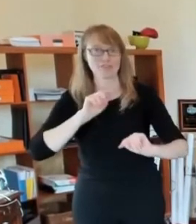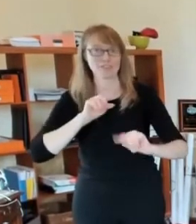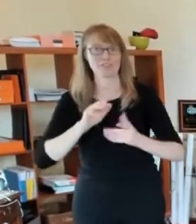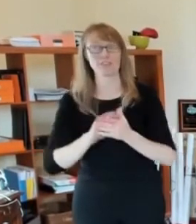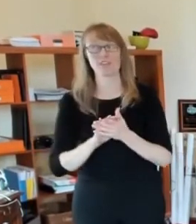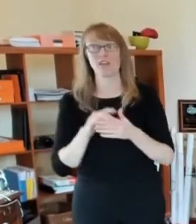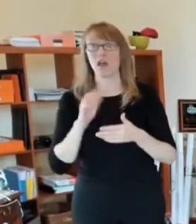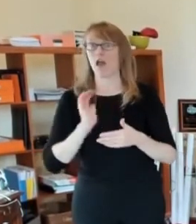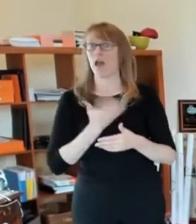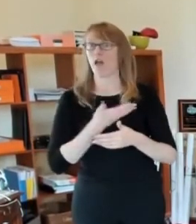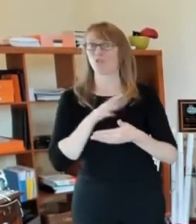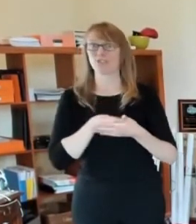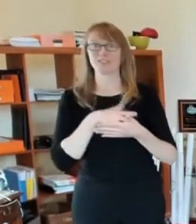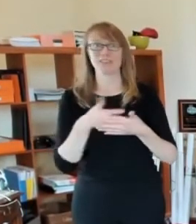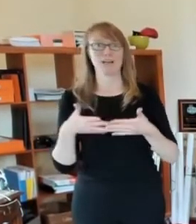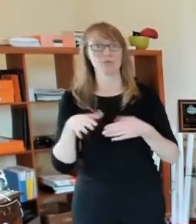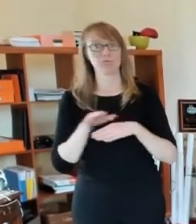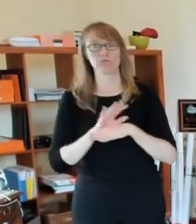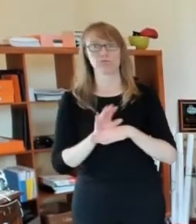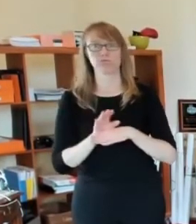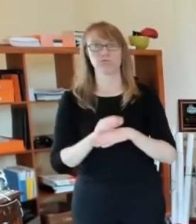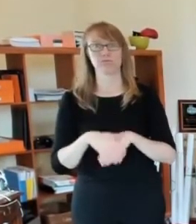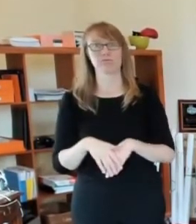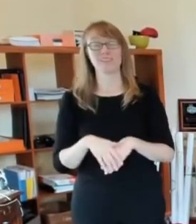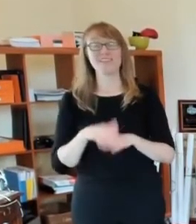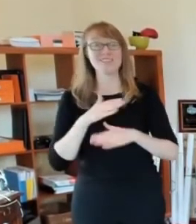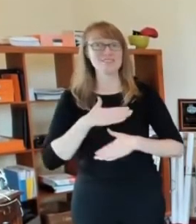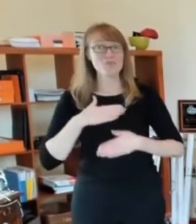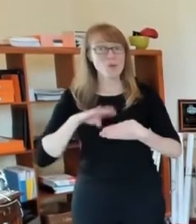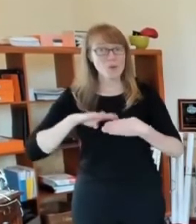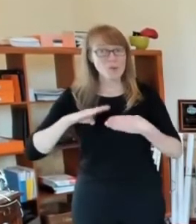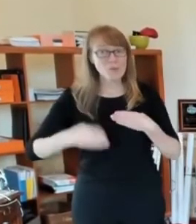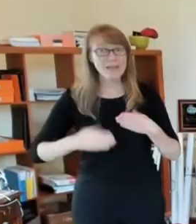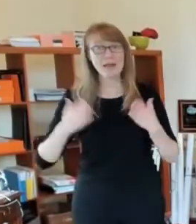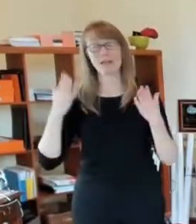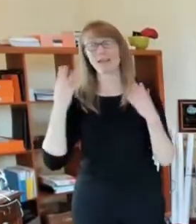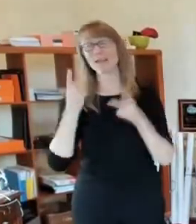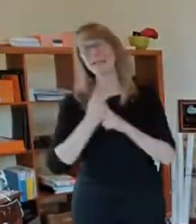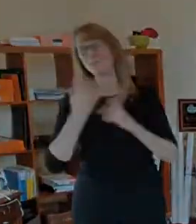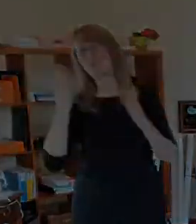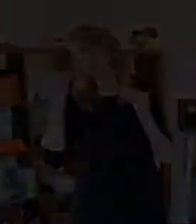weekend. Uh, stay cool, enjoy yourselves, wear your mask. Thank you.